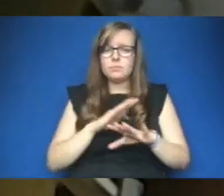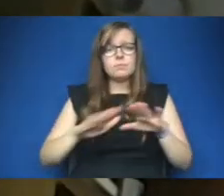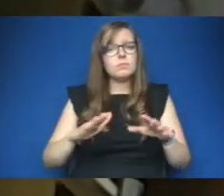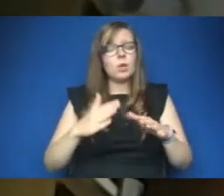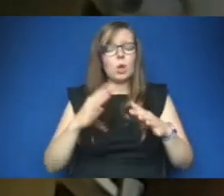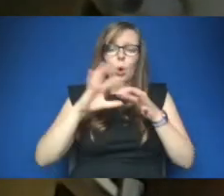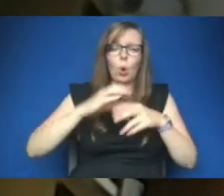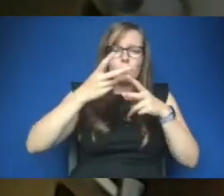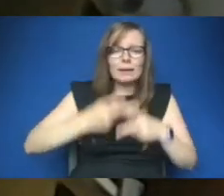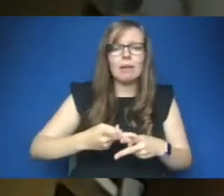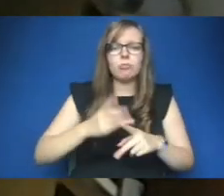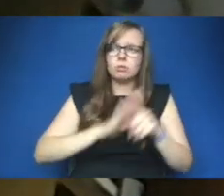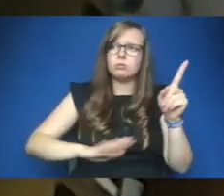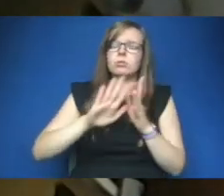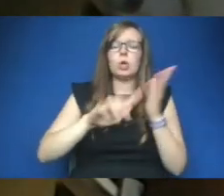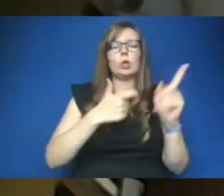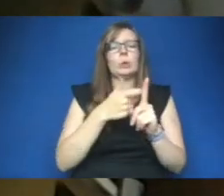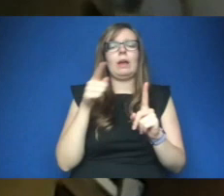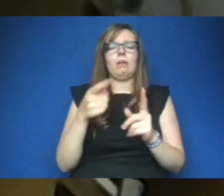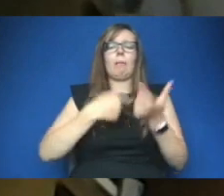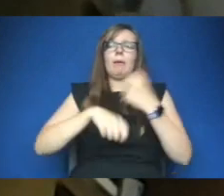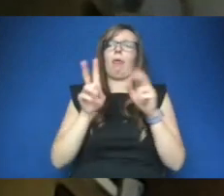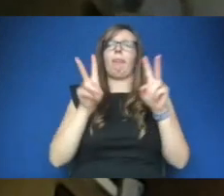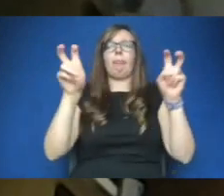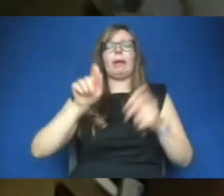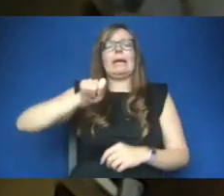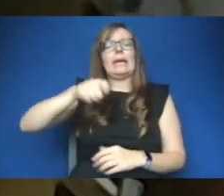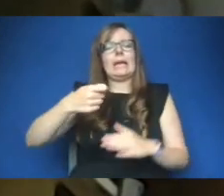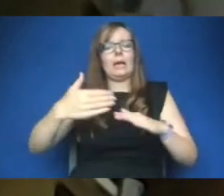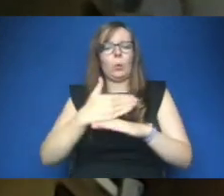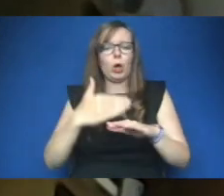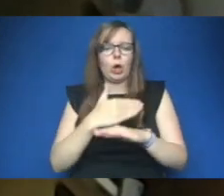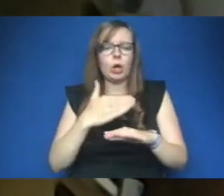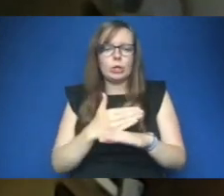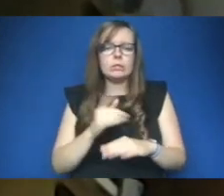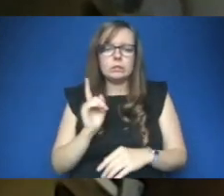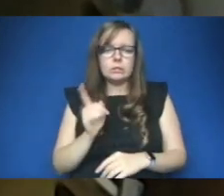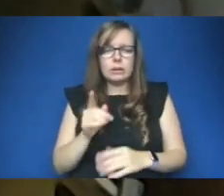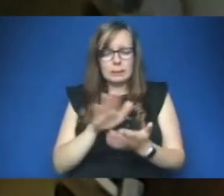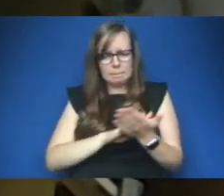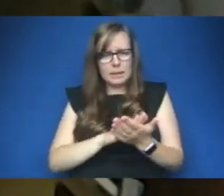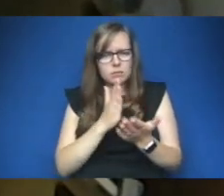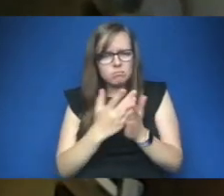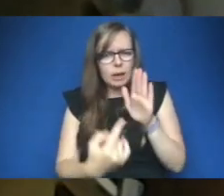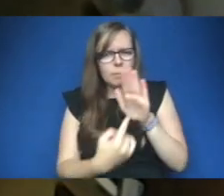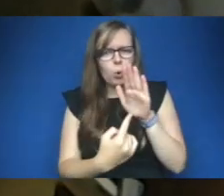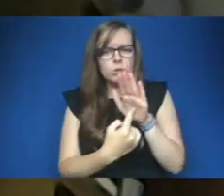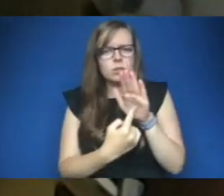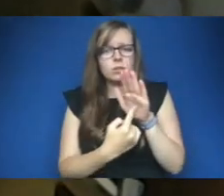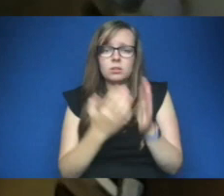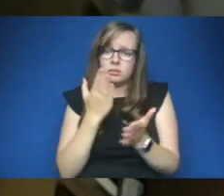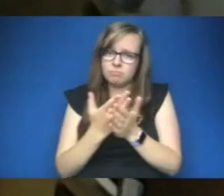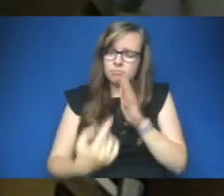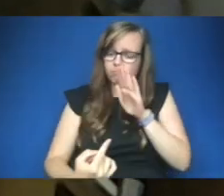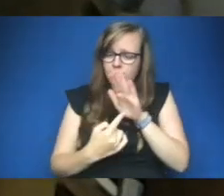became key workers that became key key that suggests that they're important essentially critical to the function of their industry